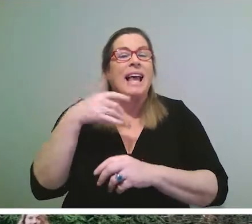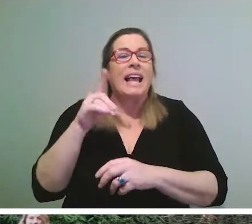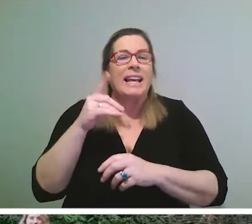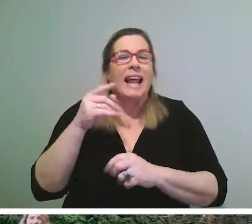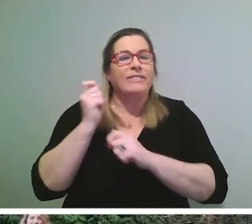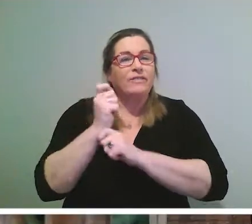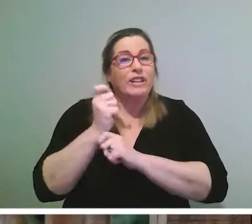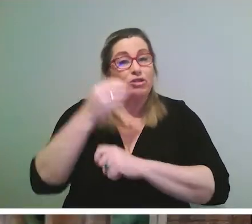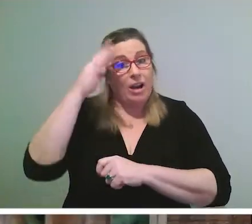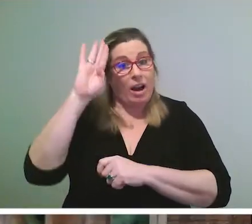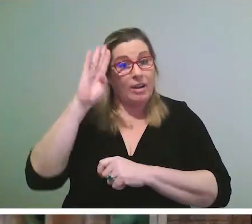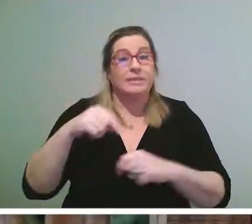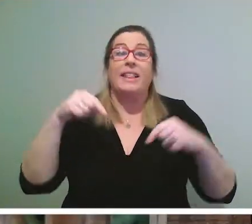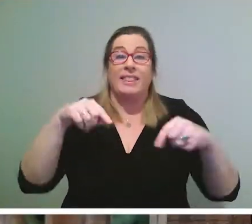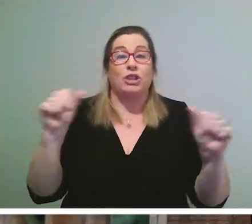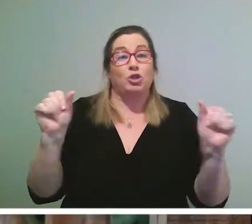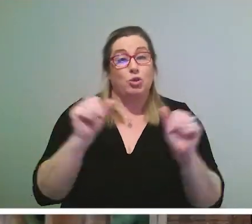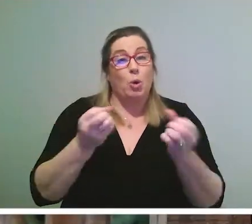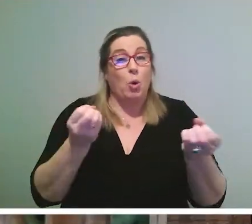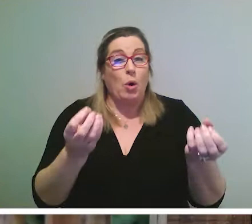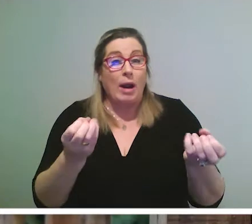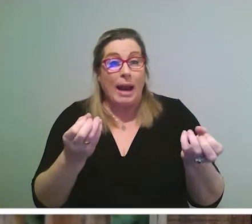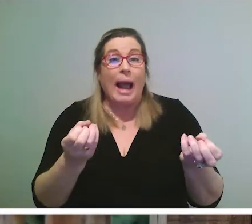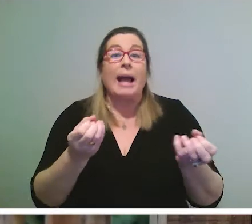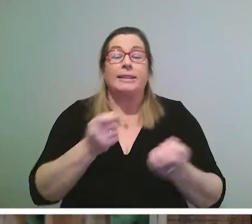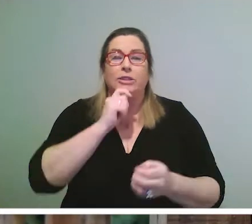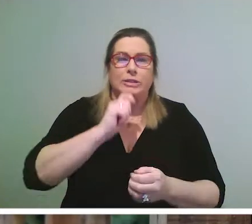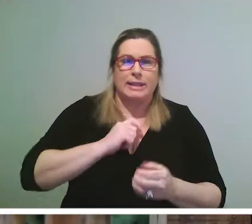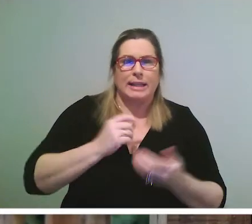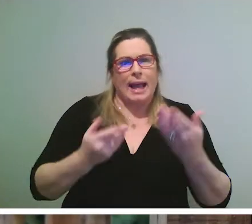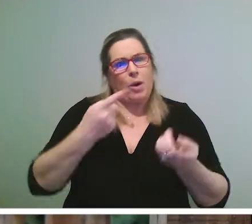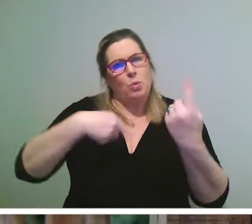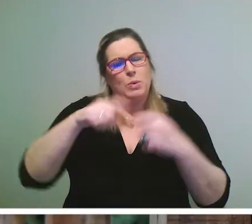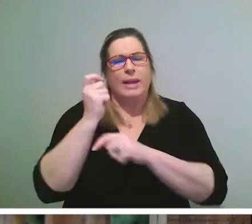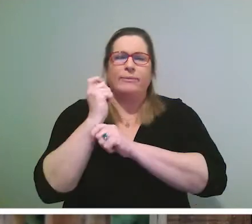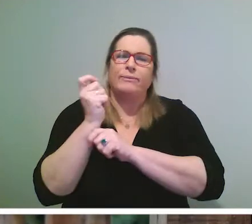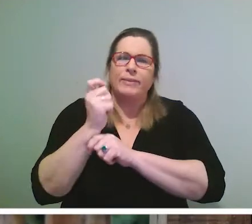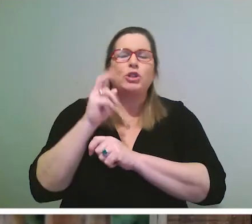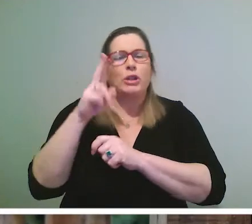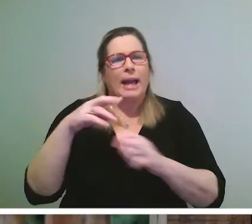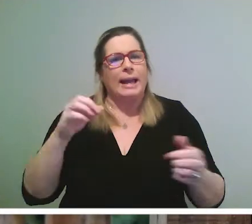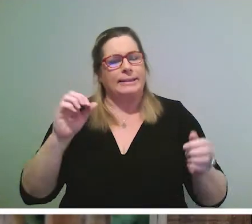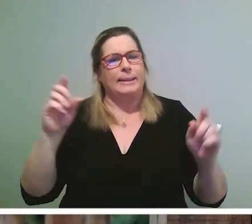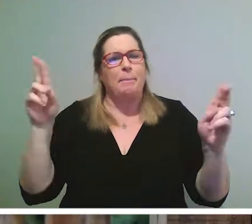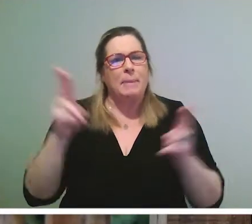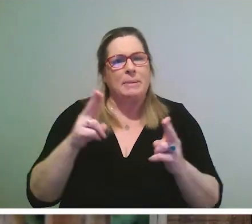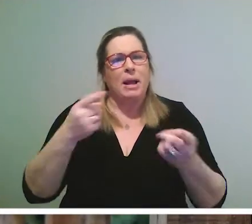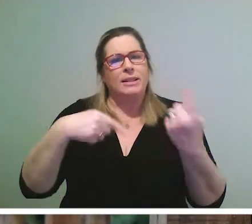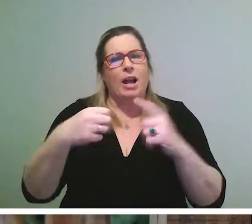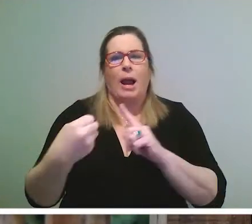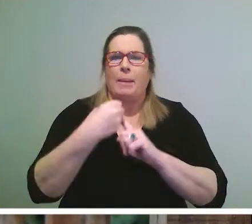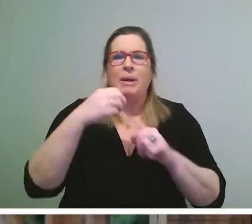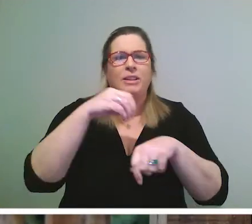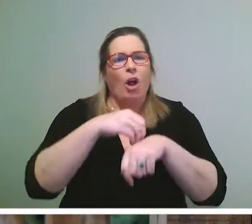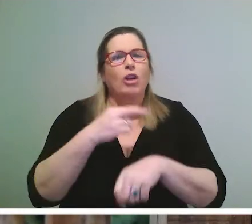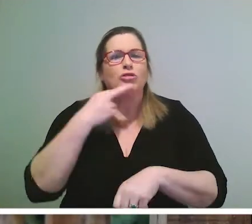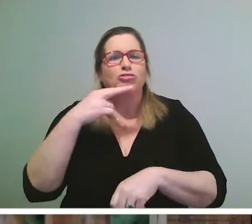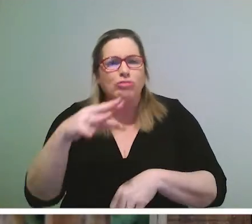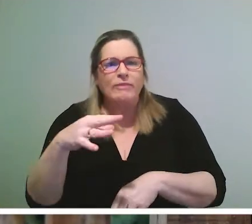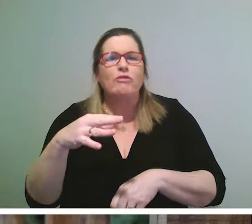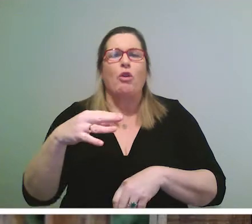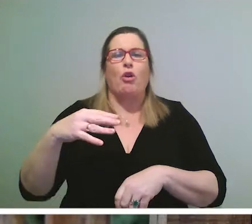Ireland. This short guide tells us how we as anglers can minimize our impacts on our rivers, lakes,